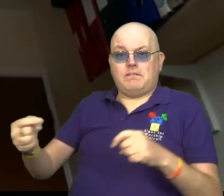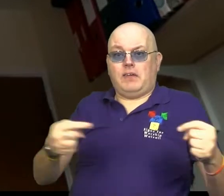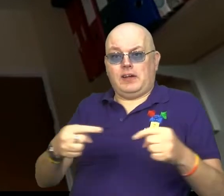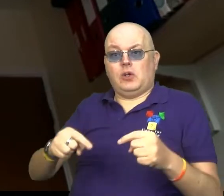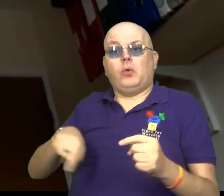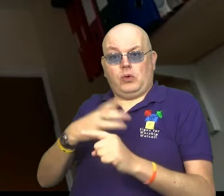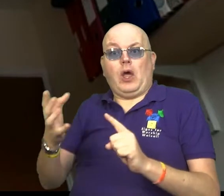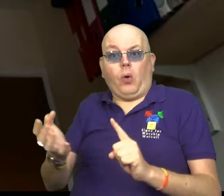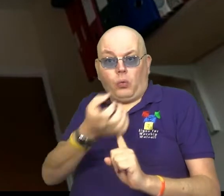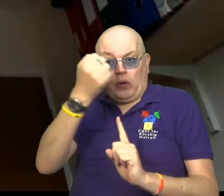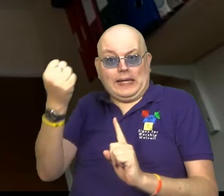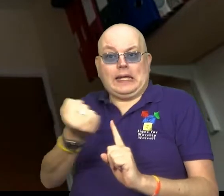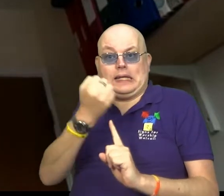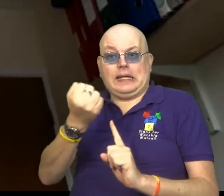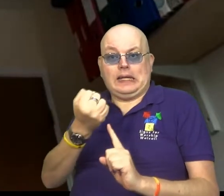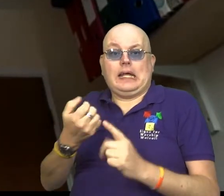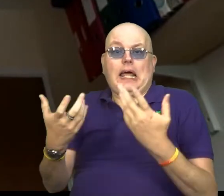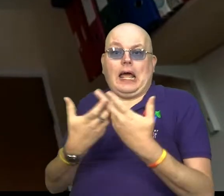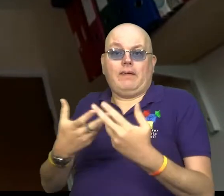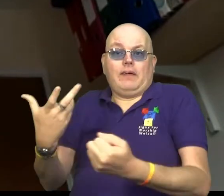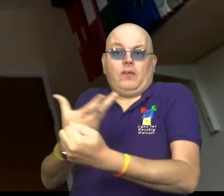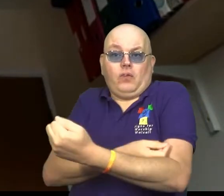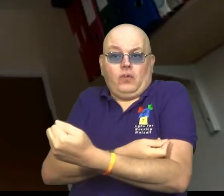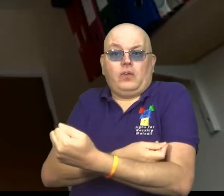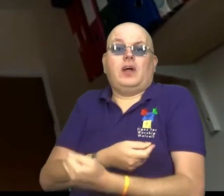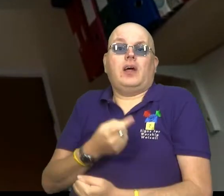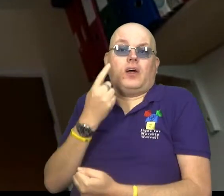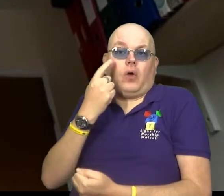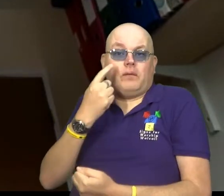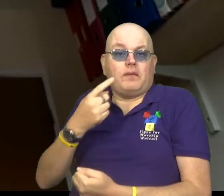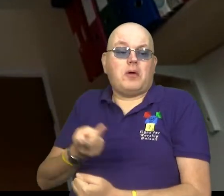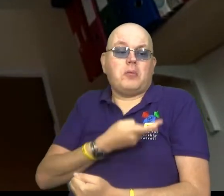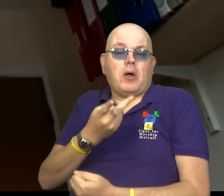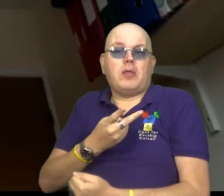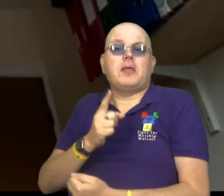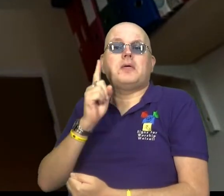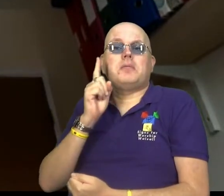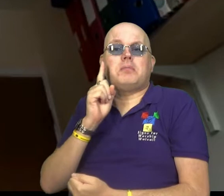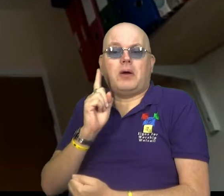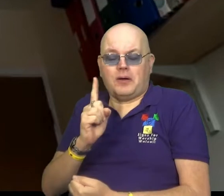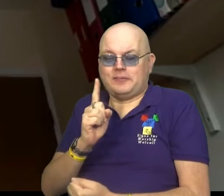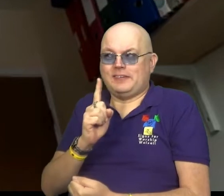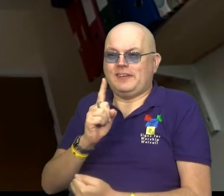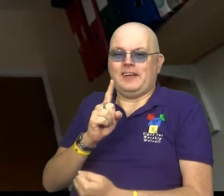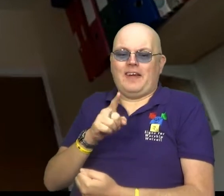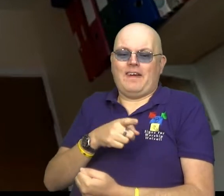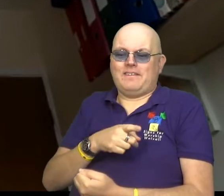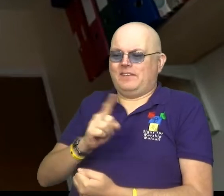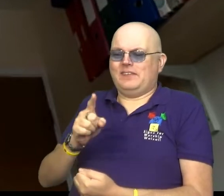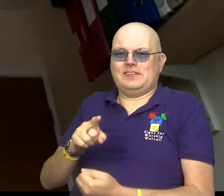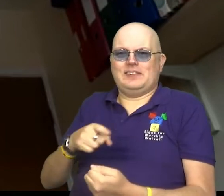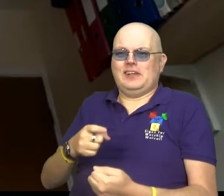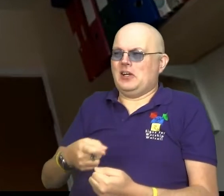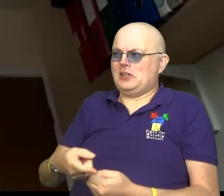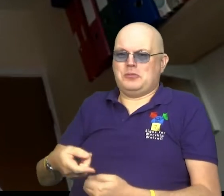-19, with the combination of vaccine and caution. But it would be so easy to